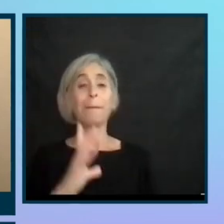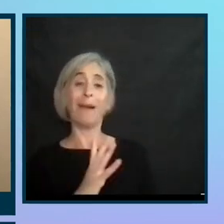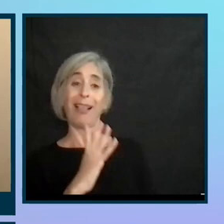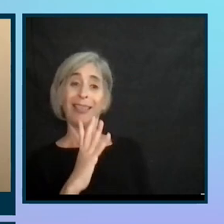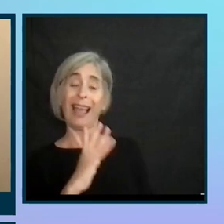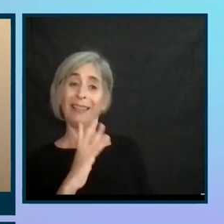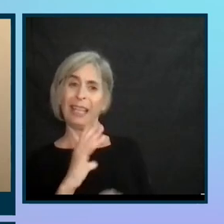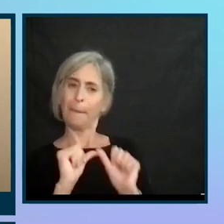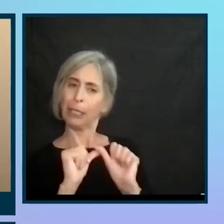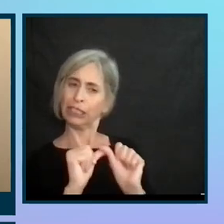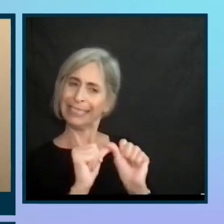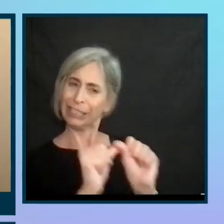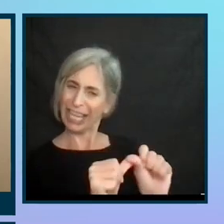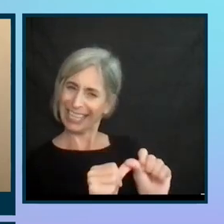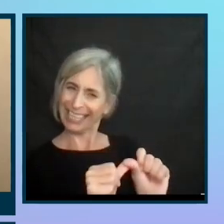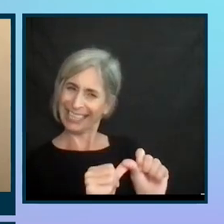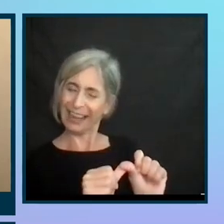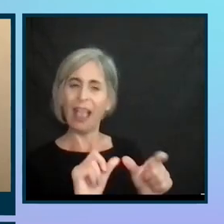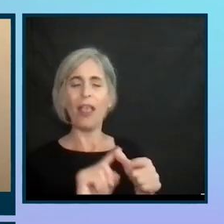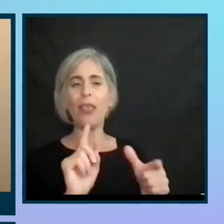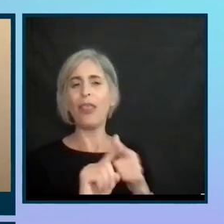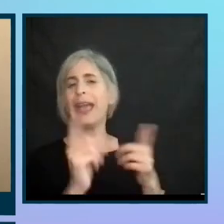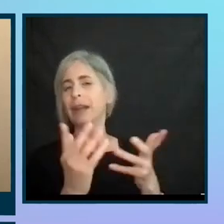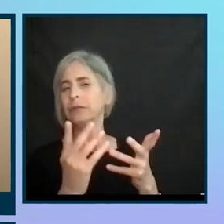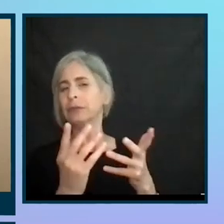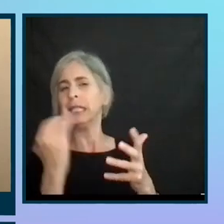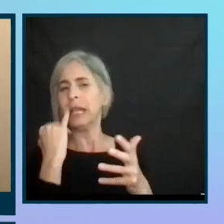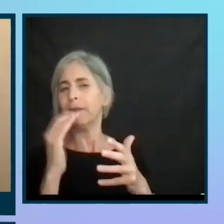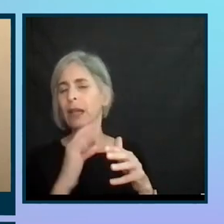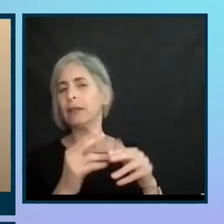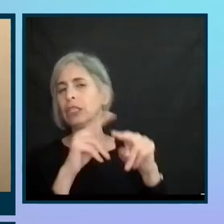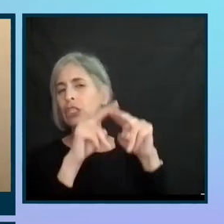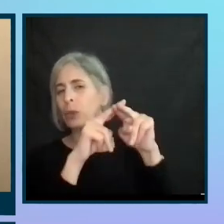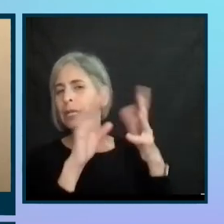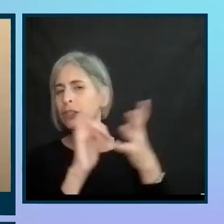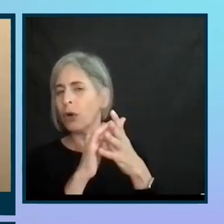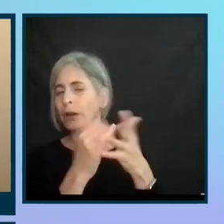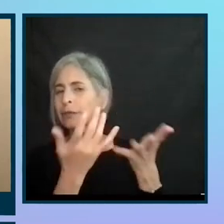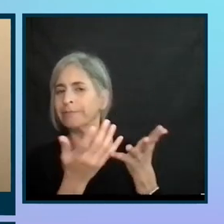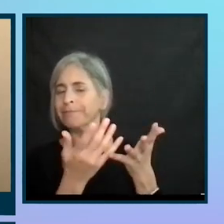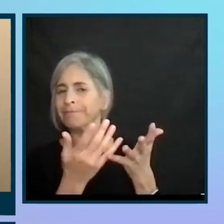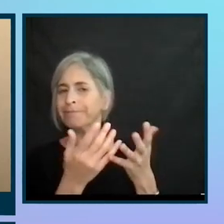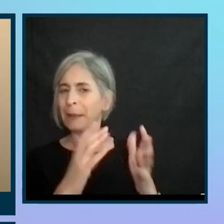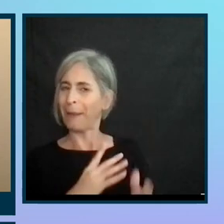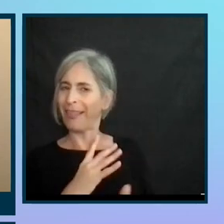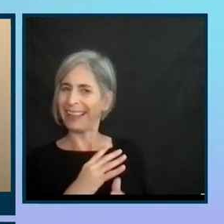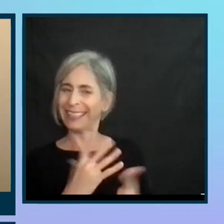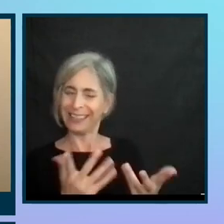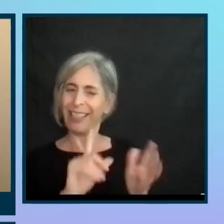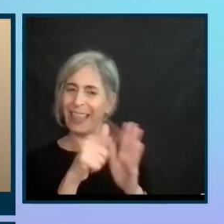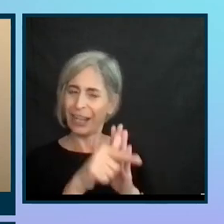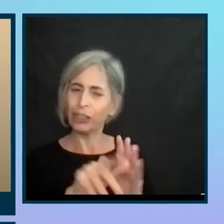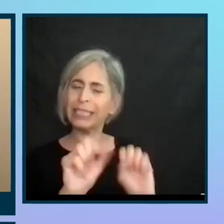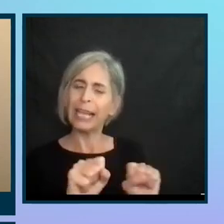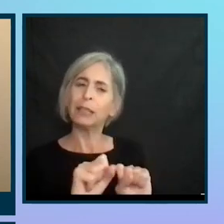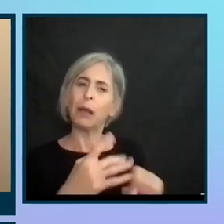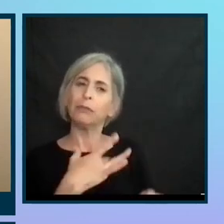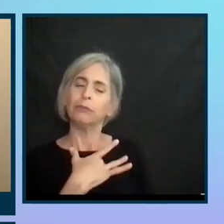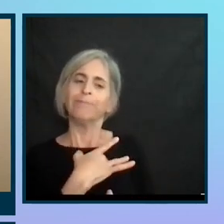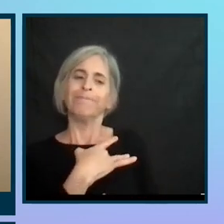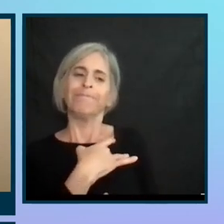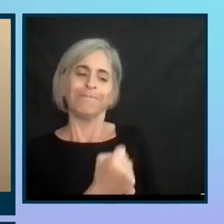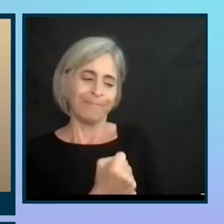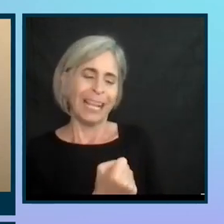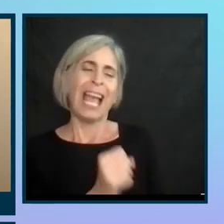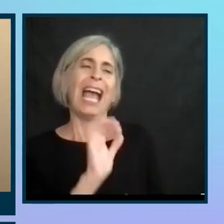persistent, you know, and eventually you can escalate if you need to. But I think that's the way. Grab people's attention, tug at heartstrings. And while we